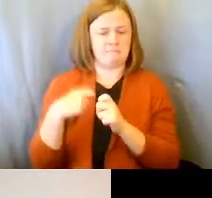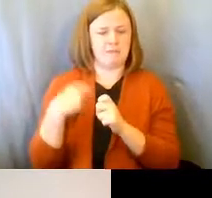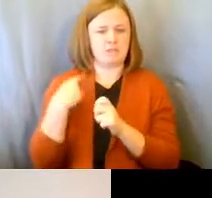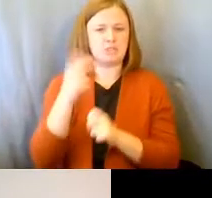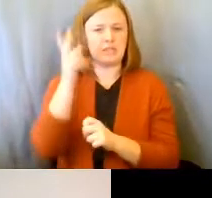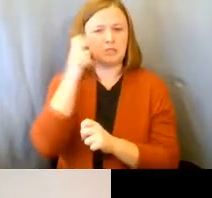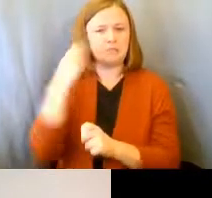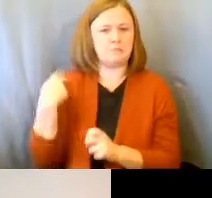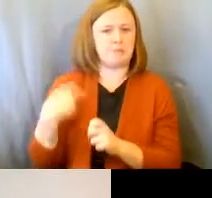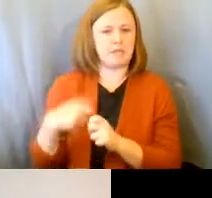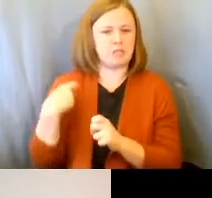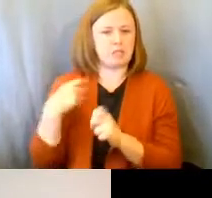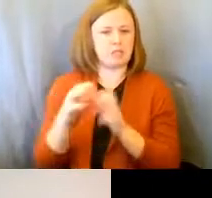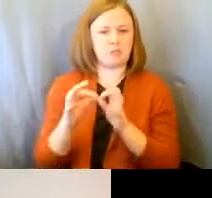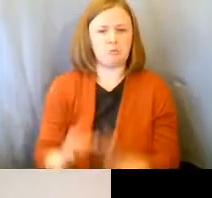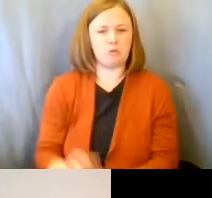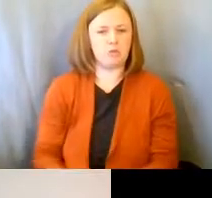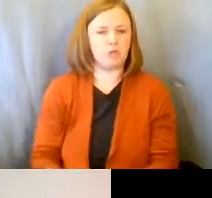otra vez.